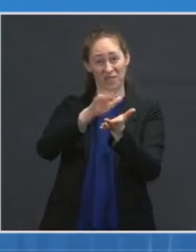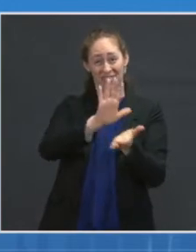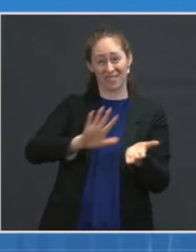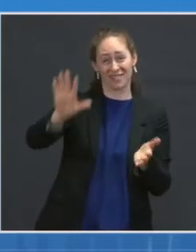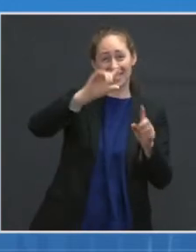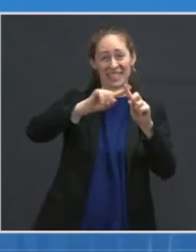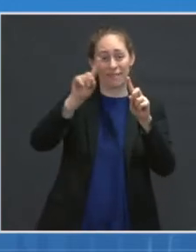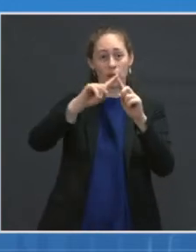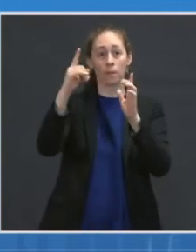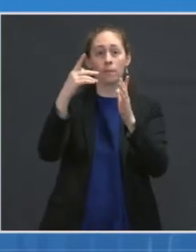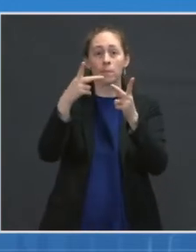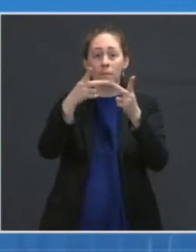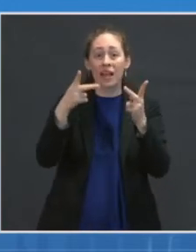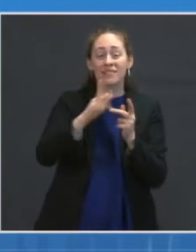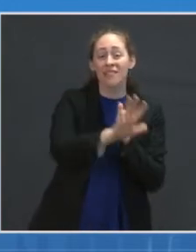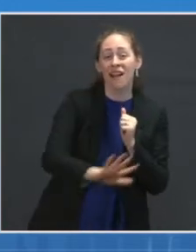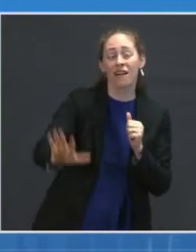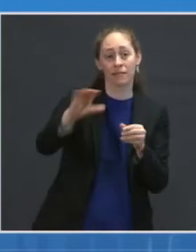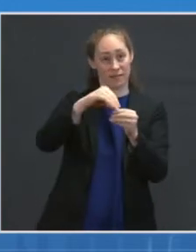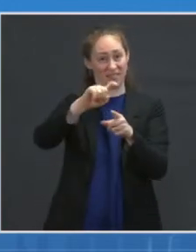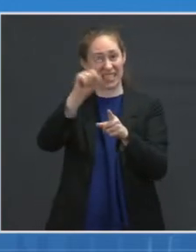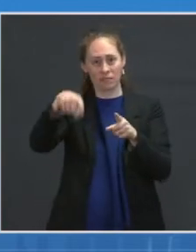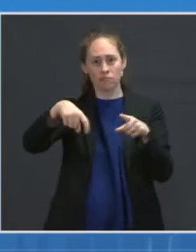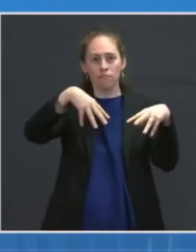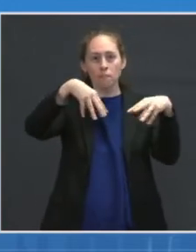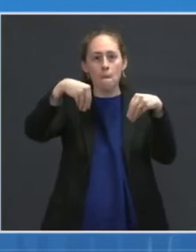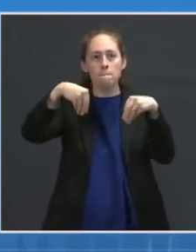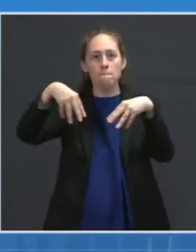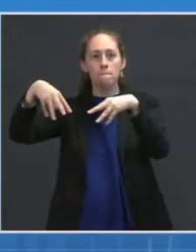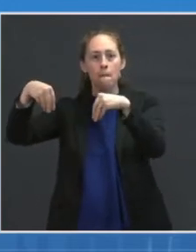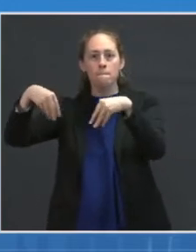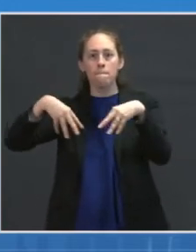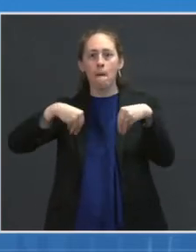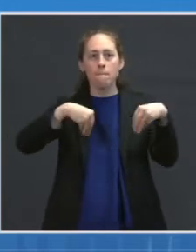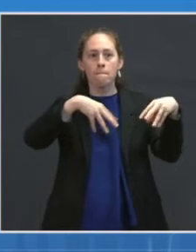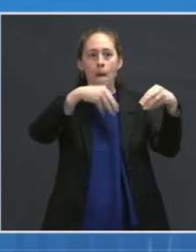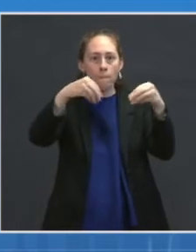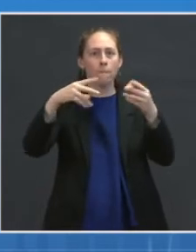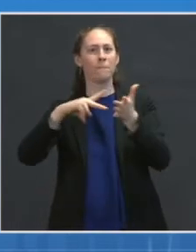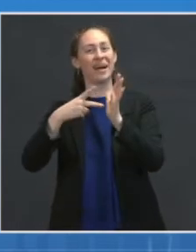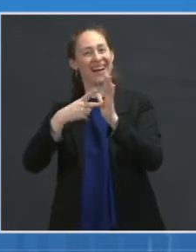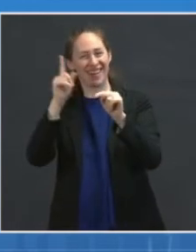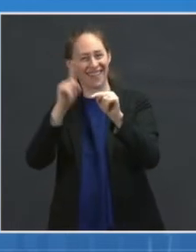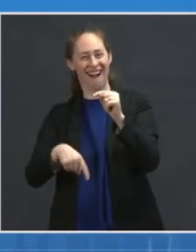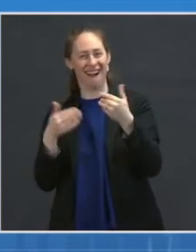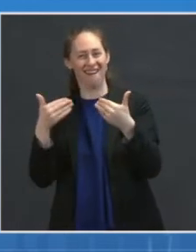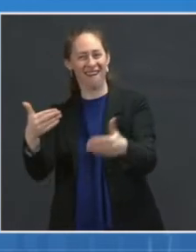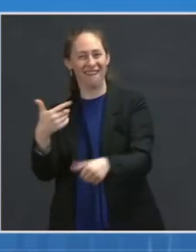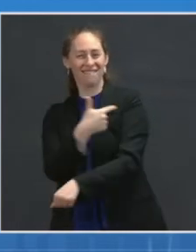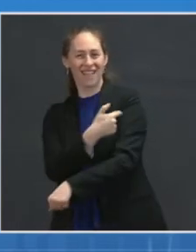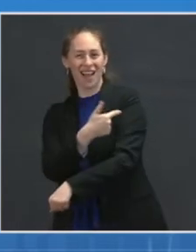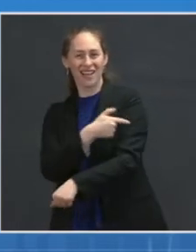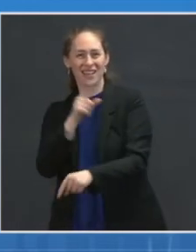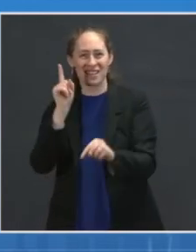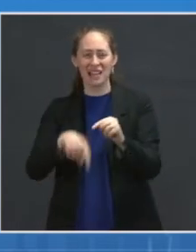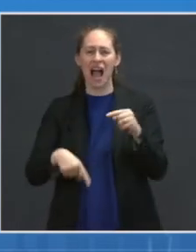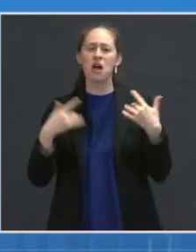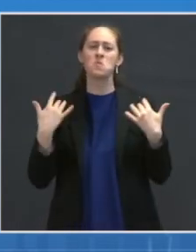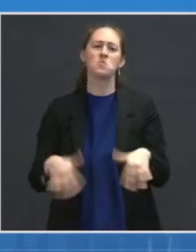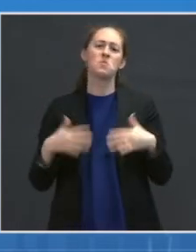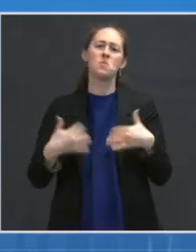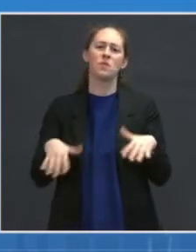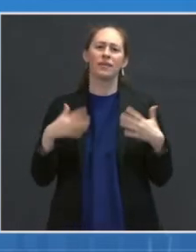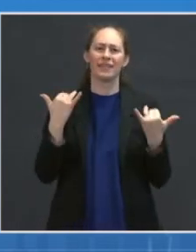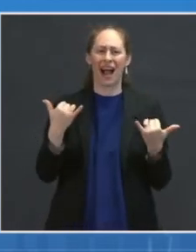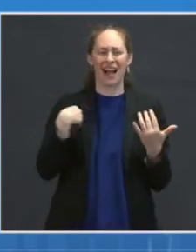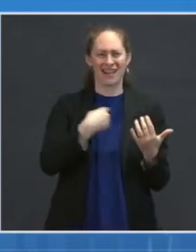unable to receive doses. General Perna's guidance to the team was to ensure safety of